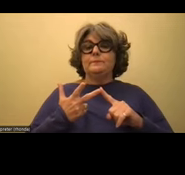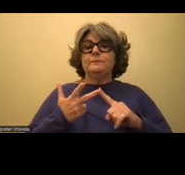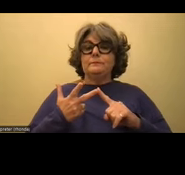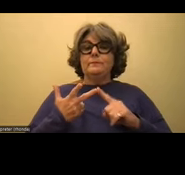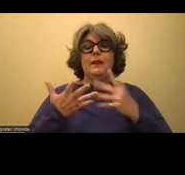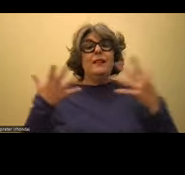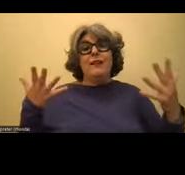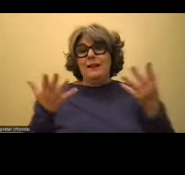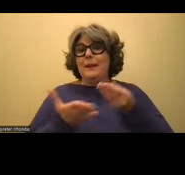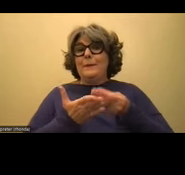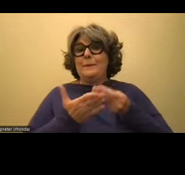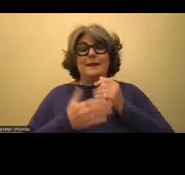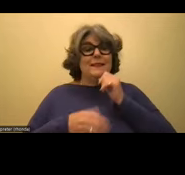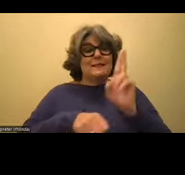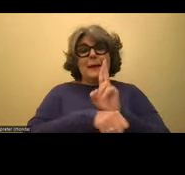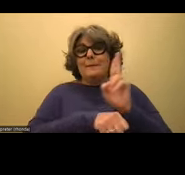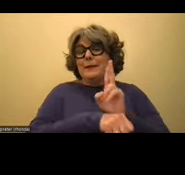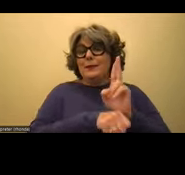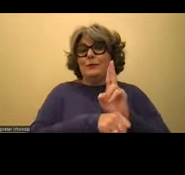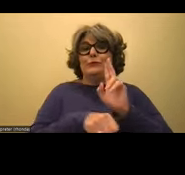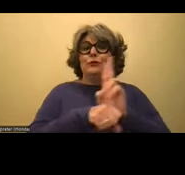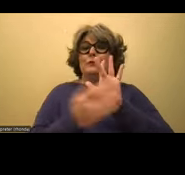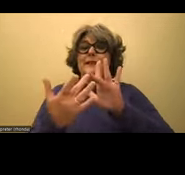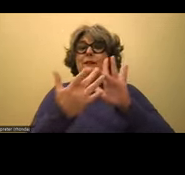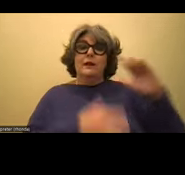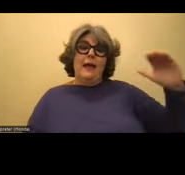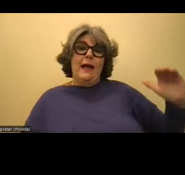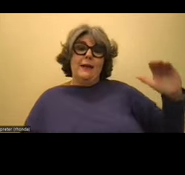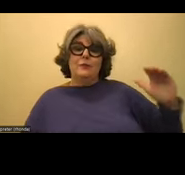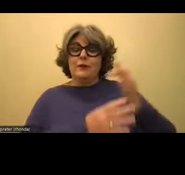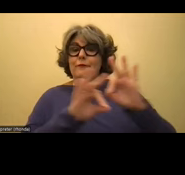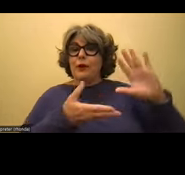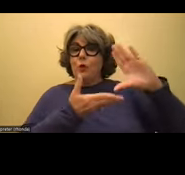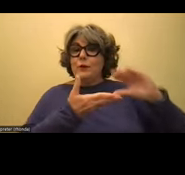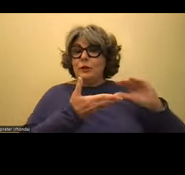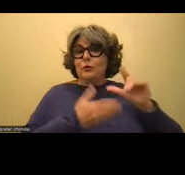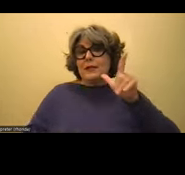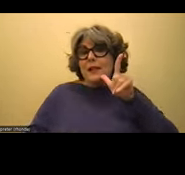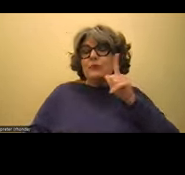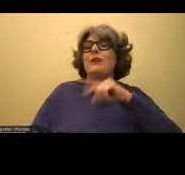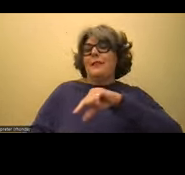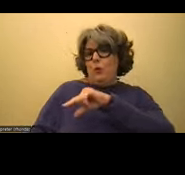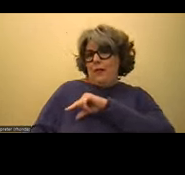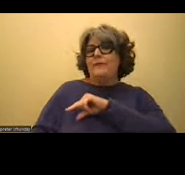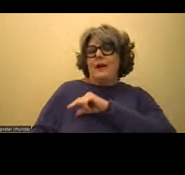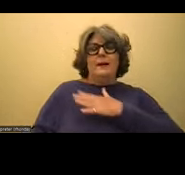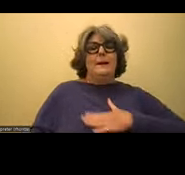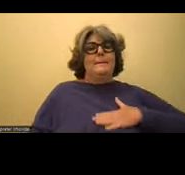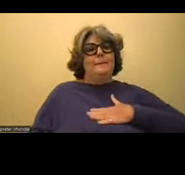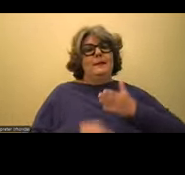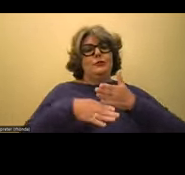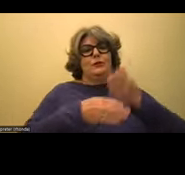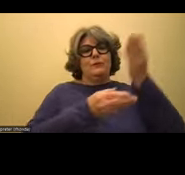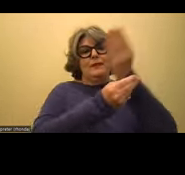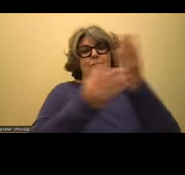there's a lot of money that's not being used. And so if you have a child who receives free and reduced lunches, then they would qualify. So please, please, please share this